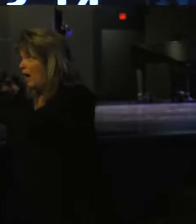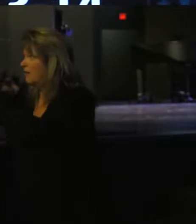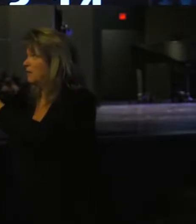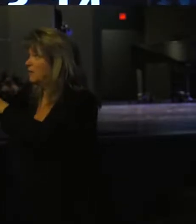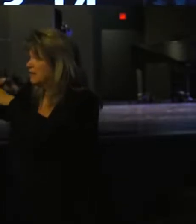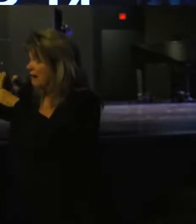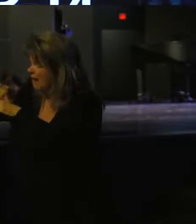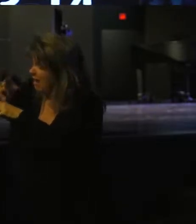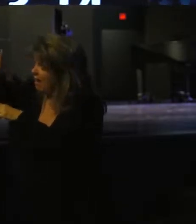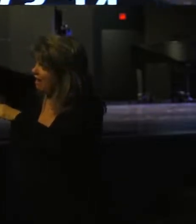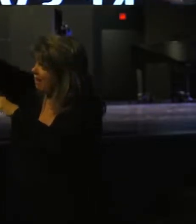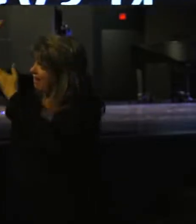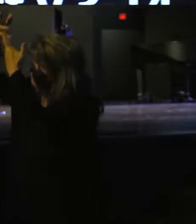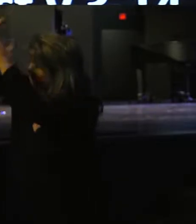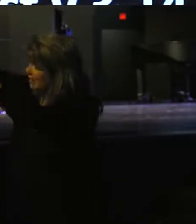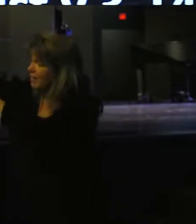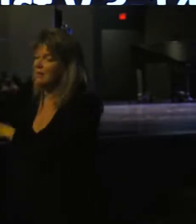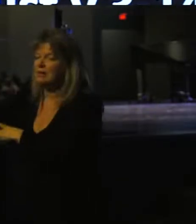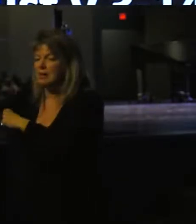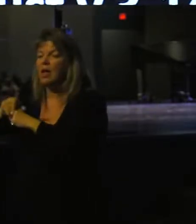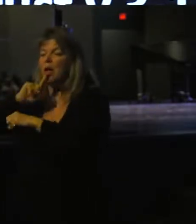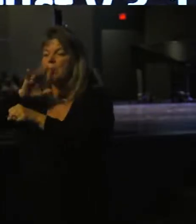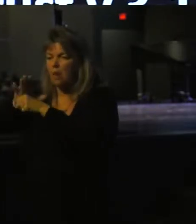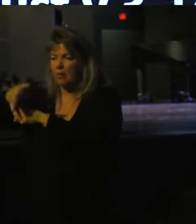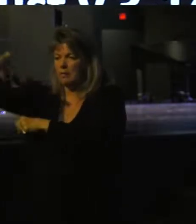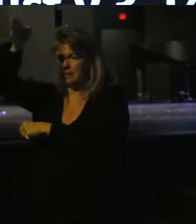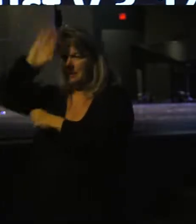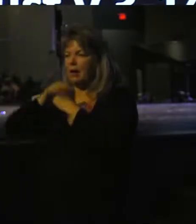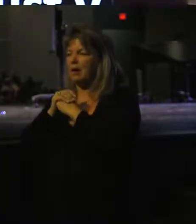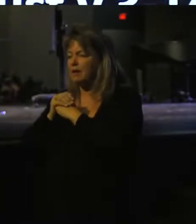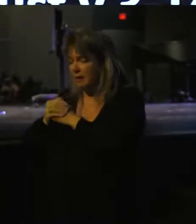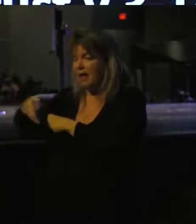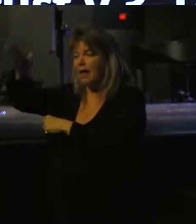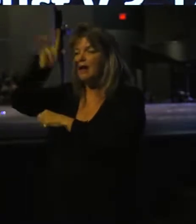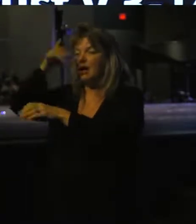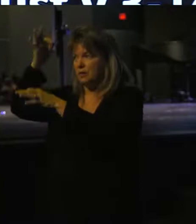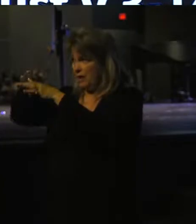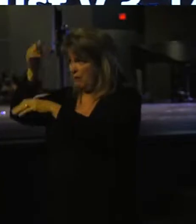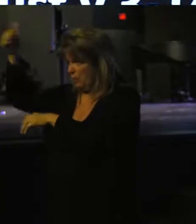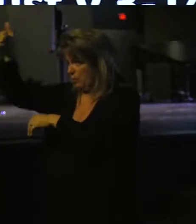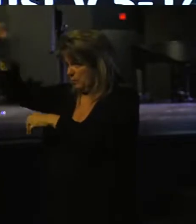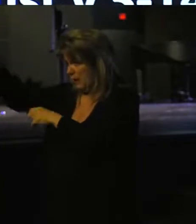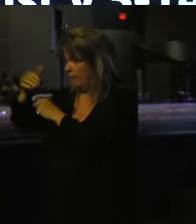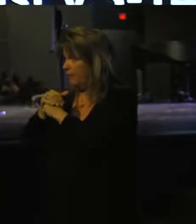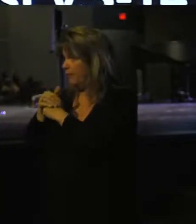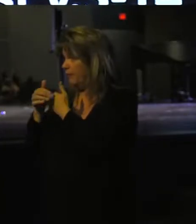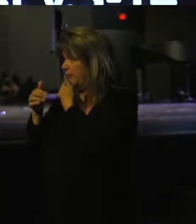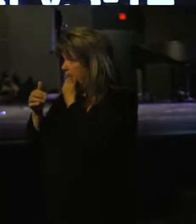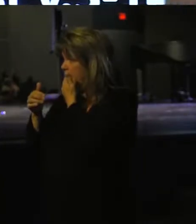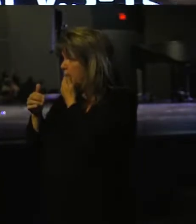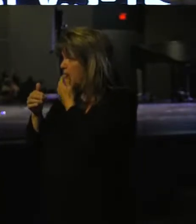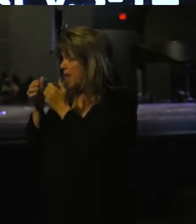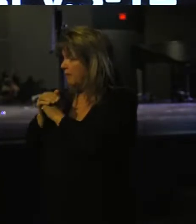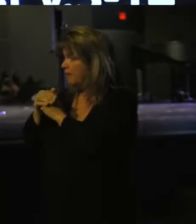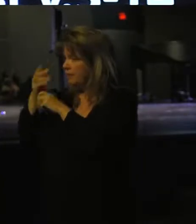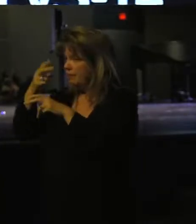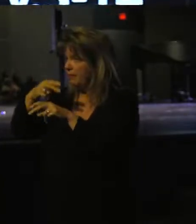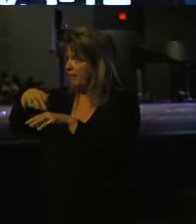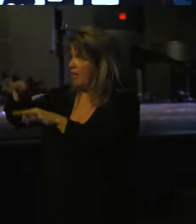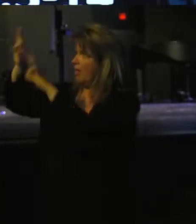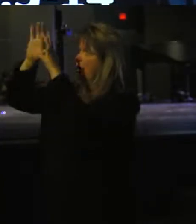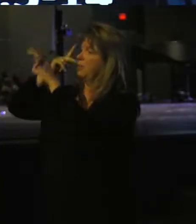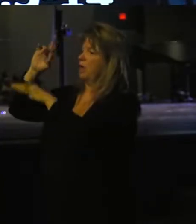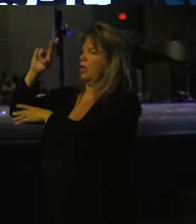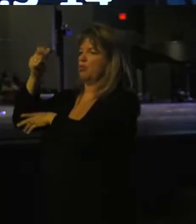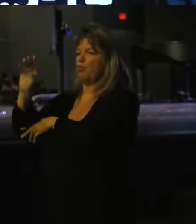faithful, God sees a promising God. And he's faithful to himself. He looked up and he saw that